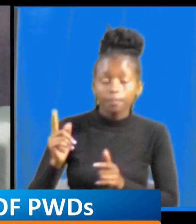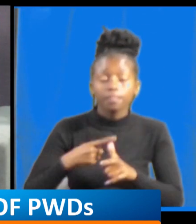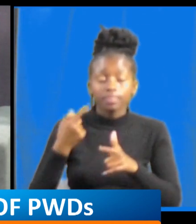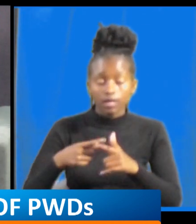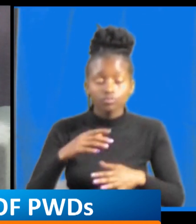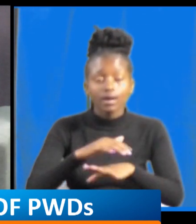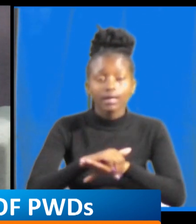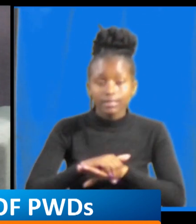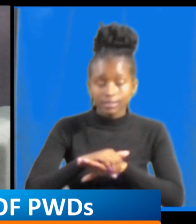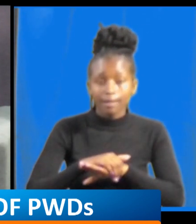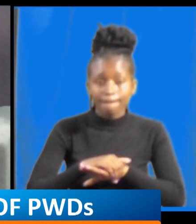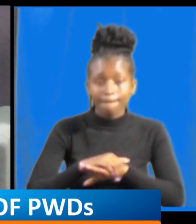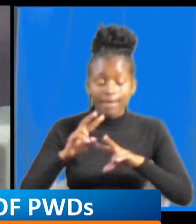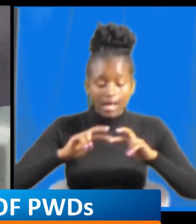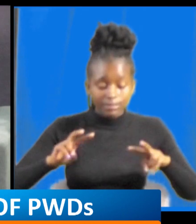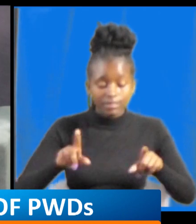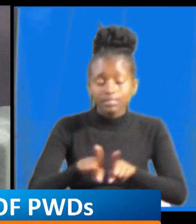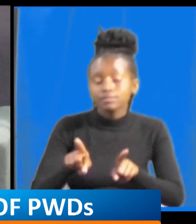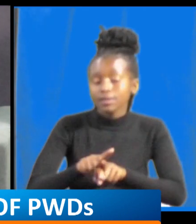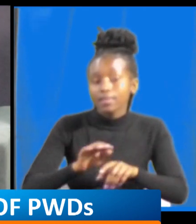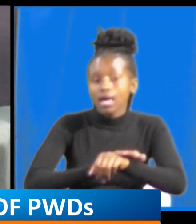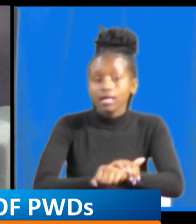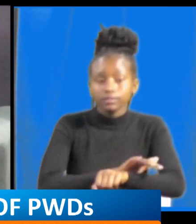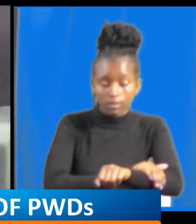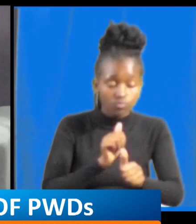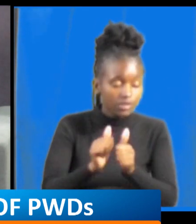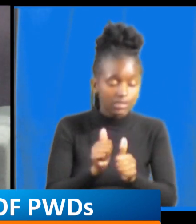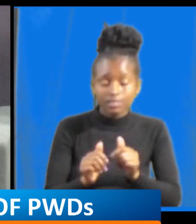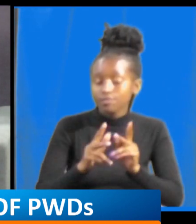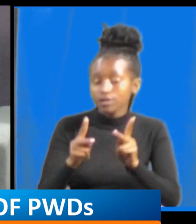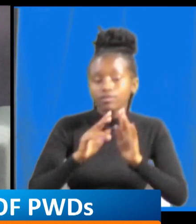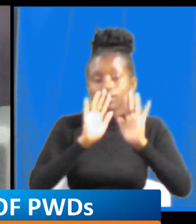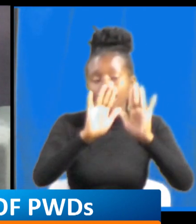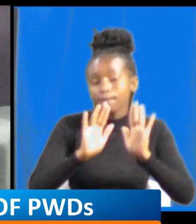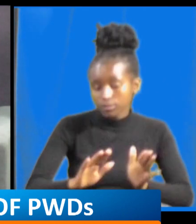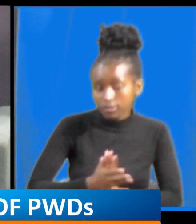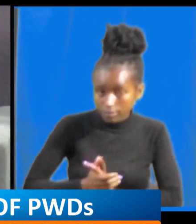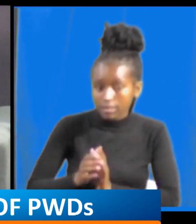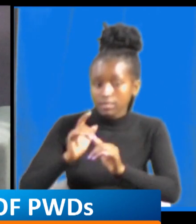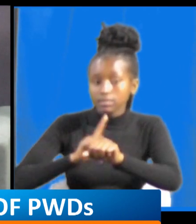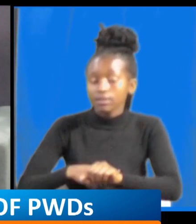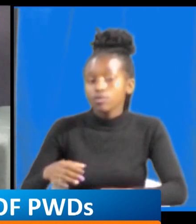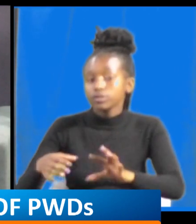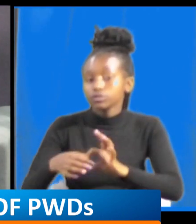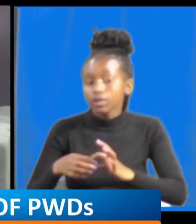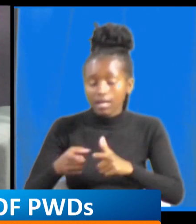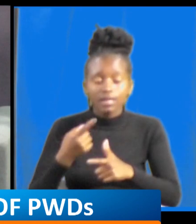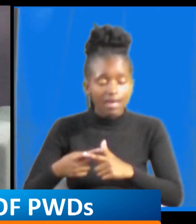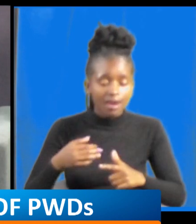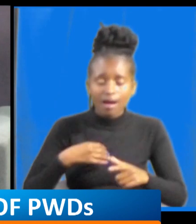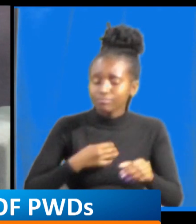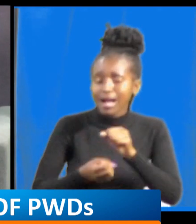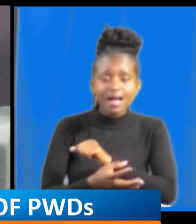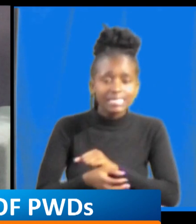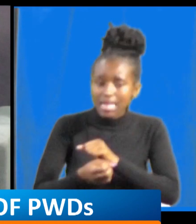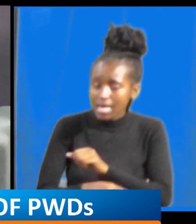it's a it's an achievement you know as soon as you join they give you the therapy the counseling it will also